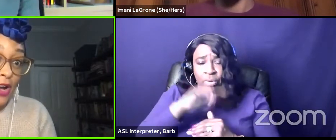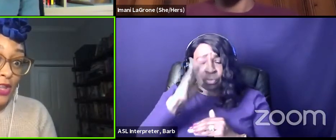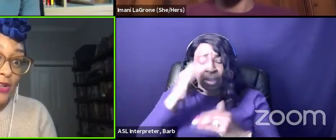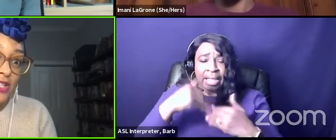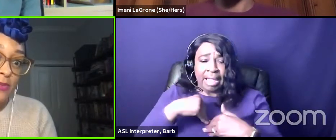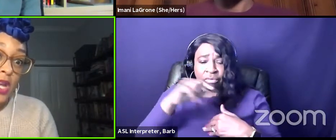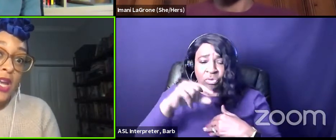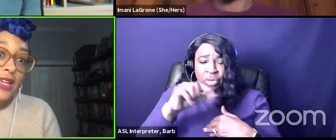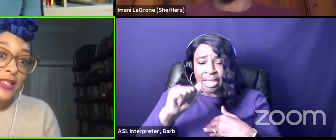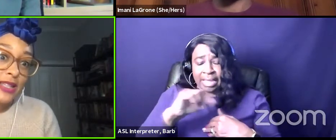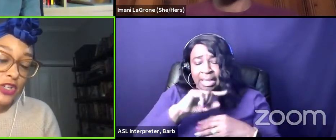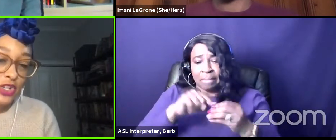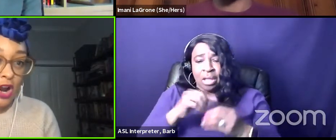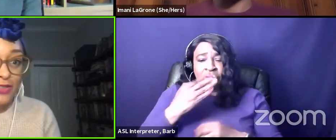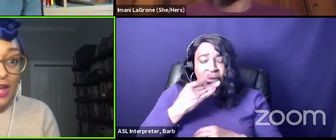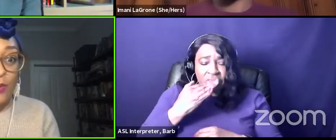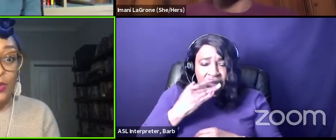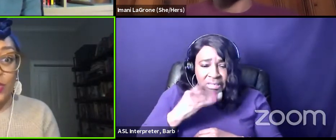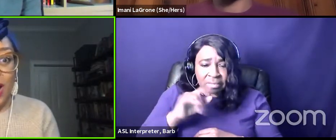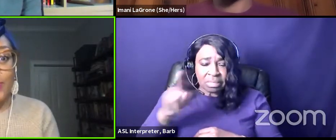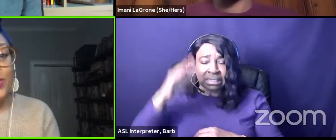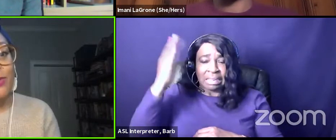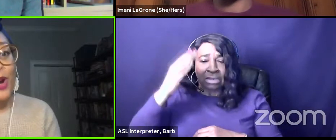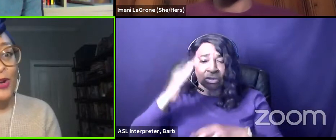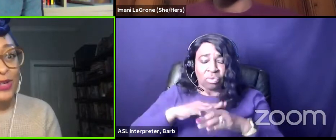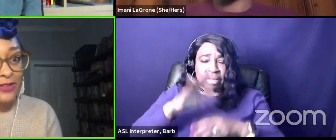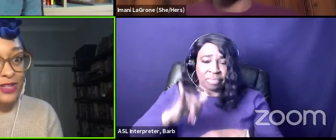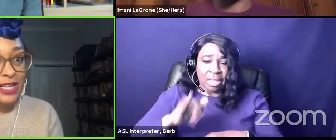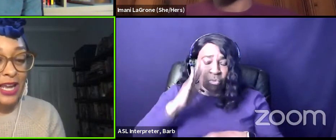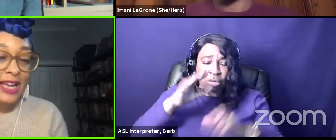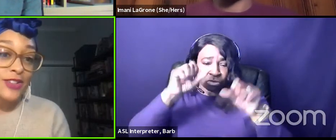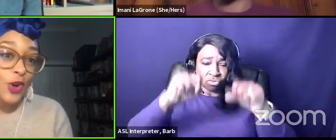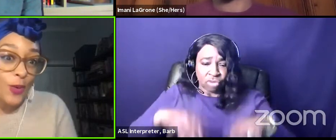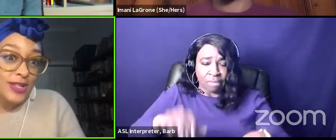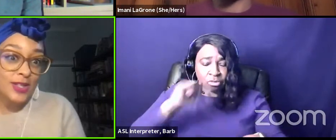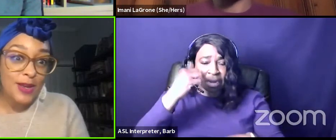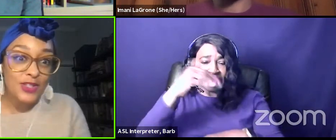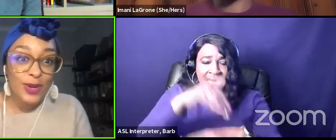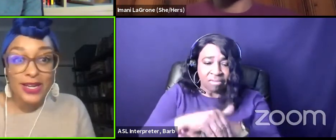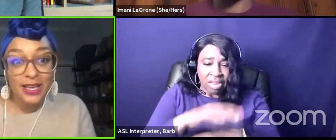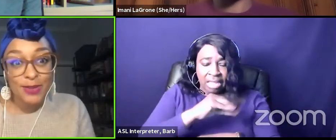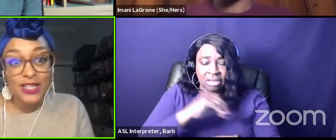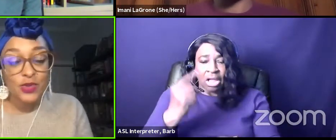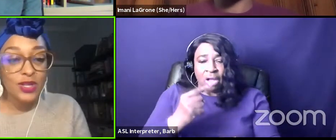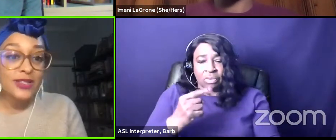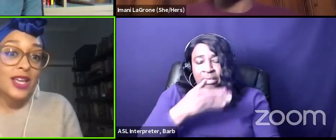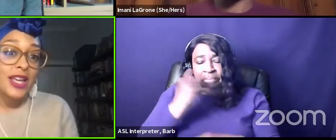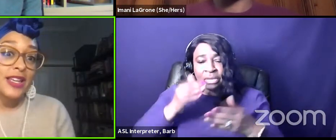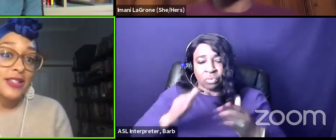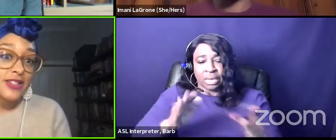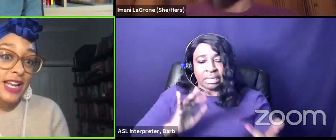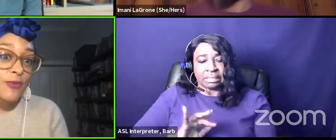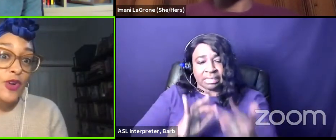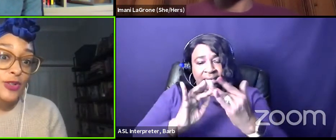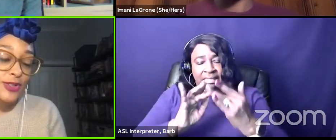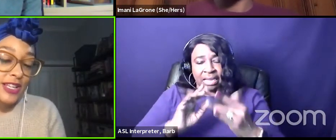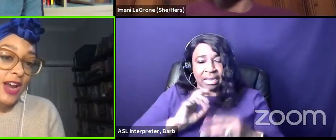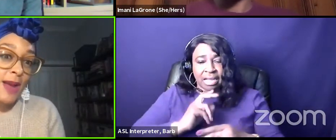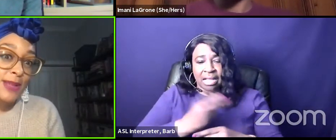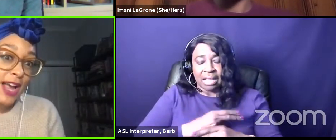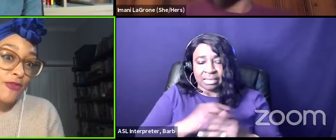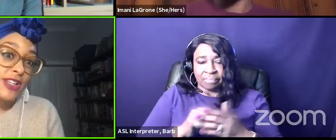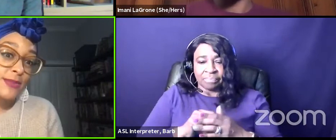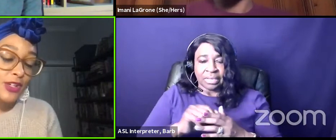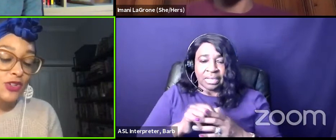monk about colorism his lecture on that will drop tomorrow evening and as always the best way to keep in touch with us is to sign up for our